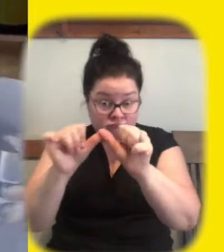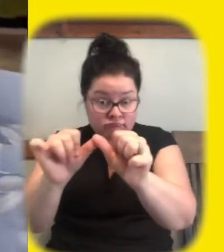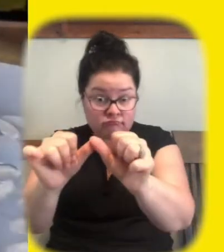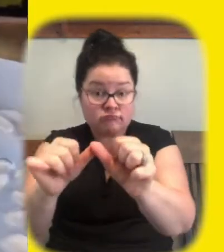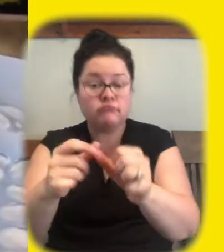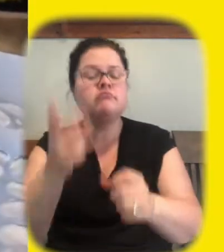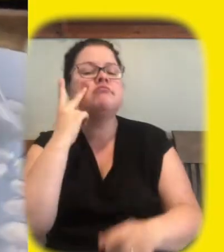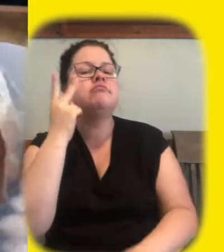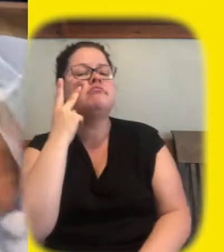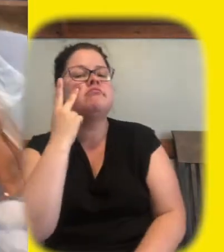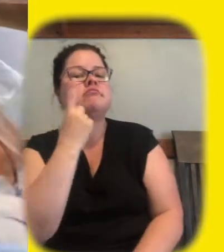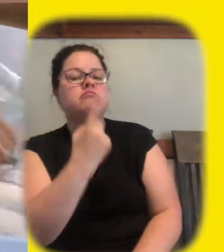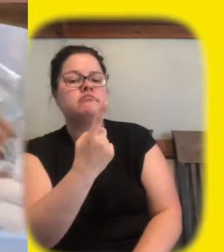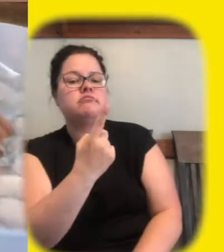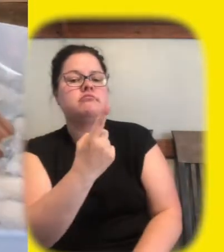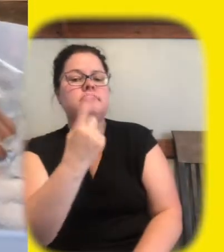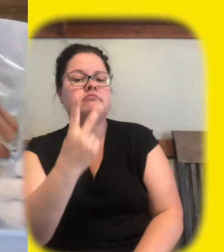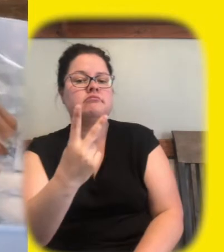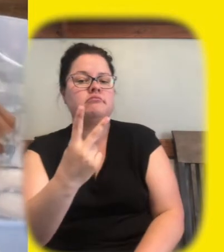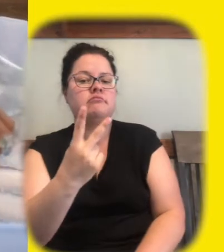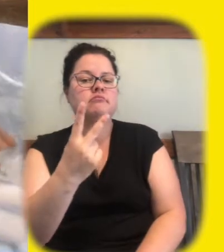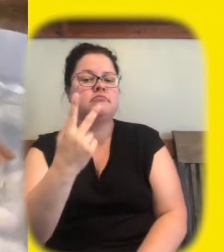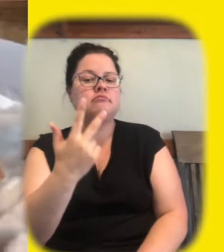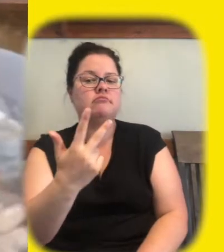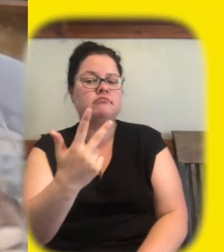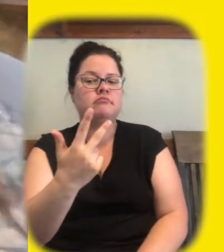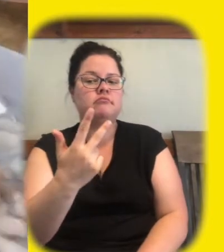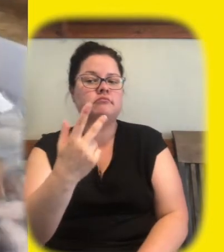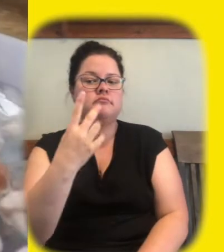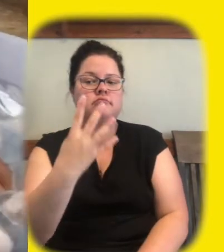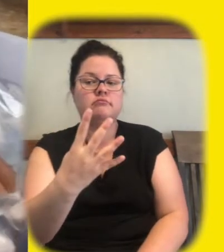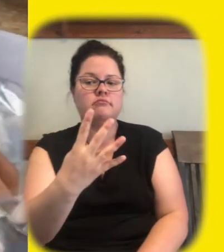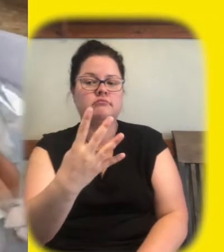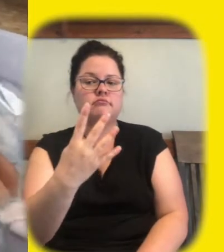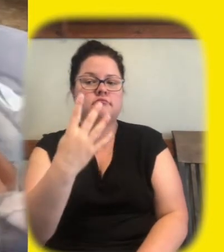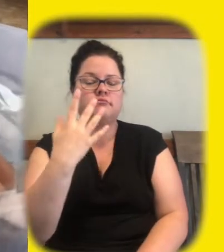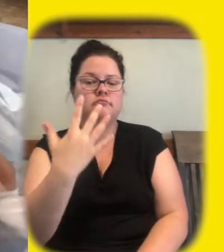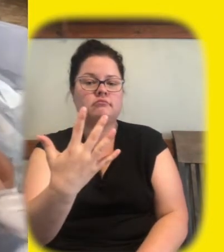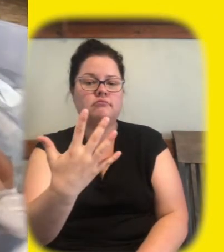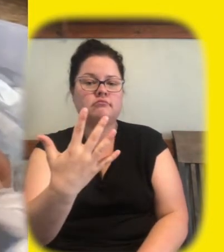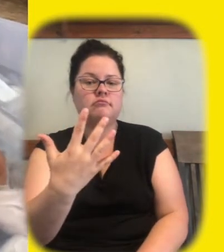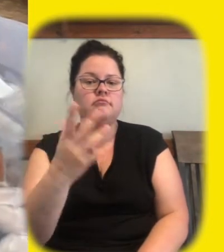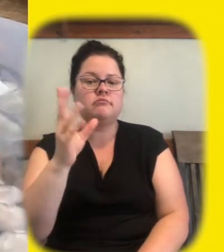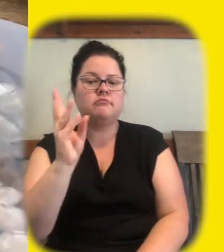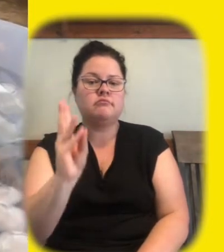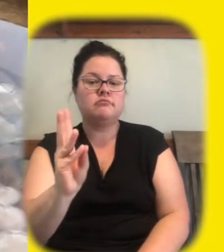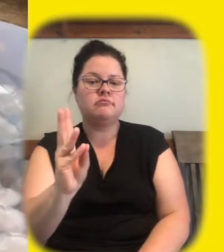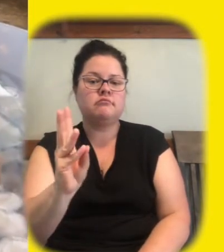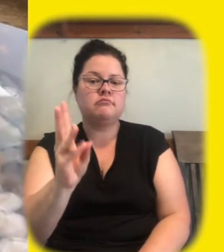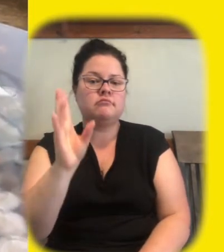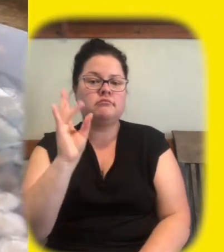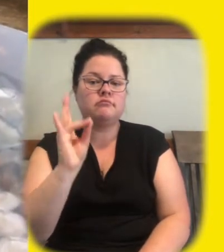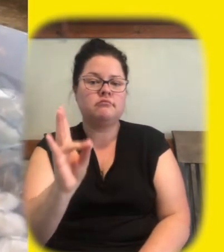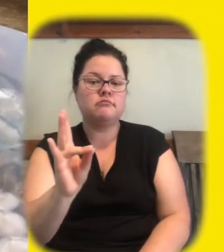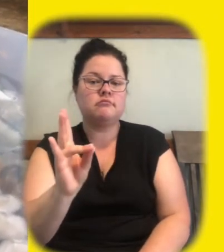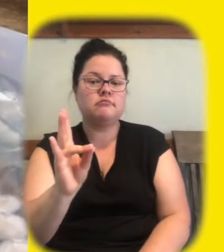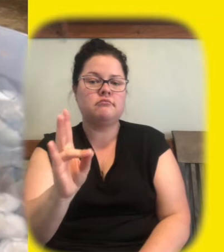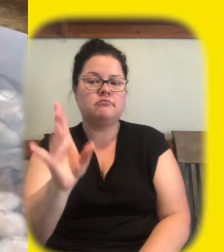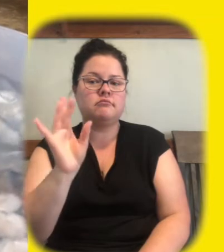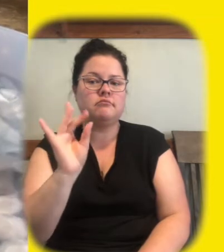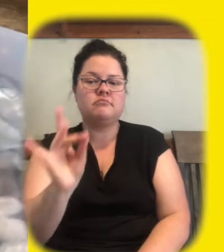are you ready to go one two three four five six